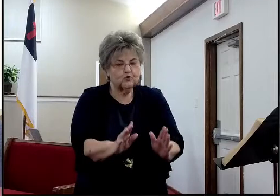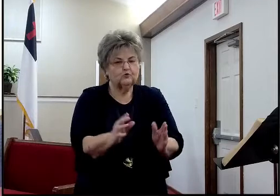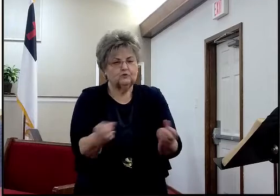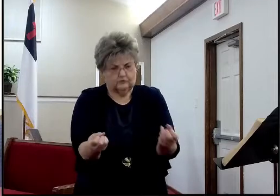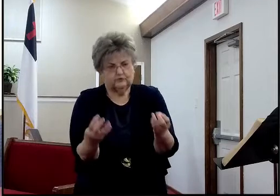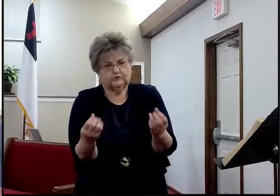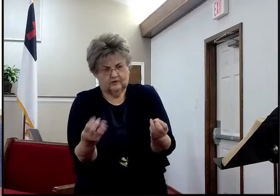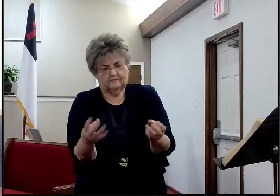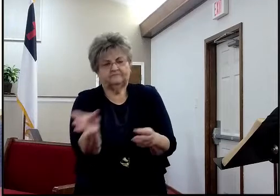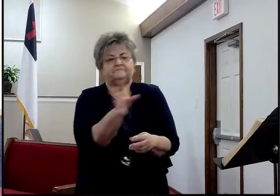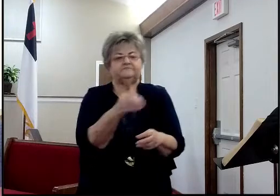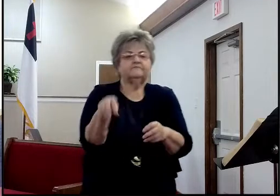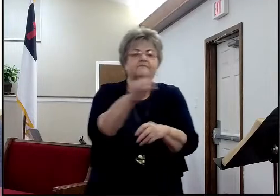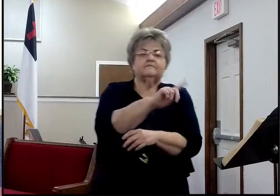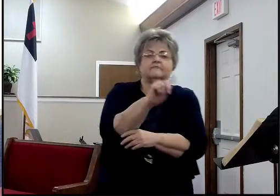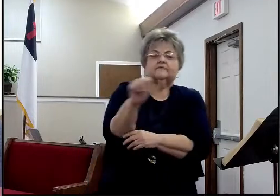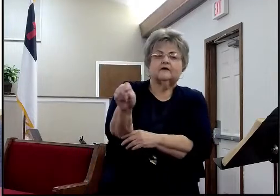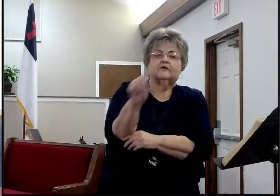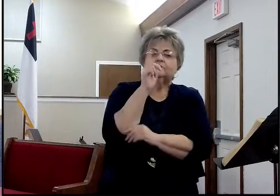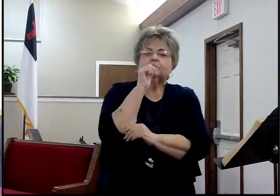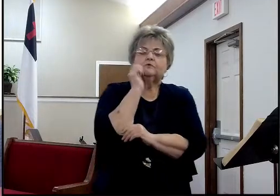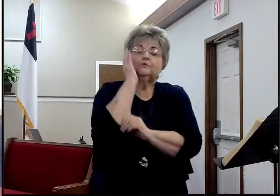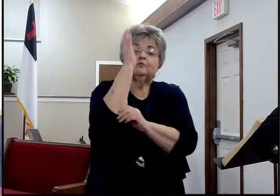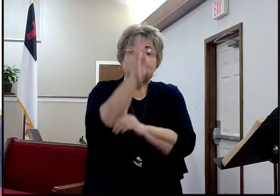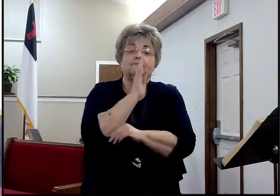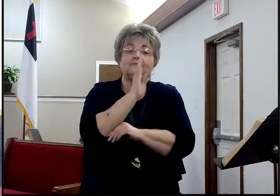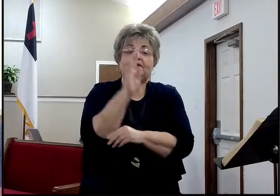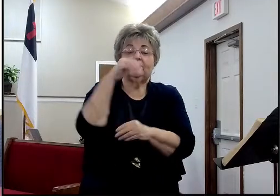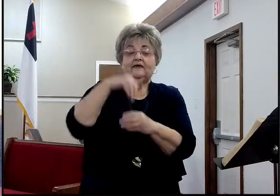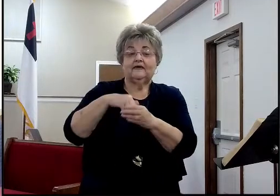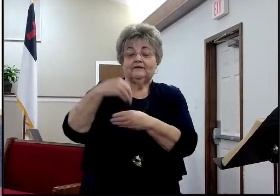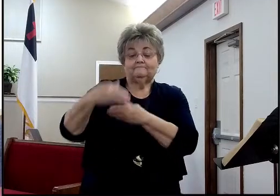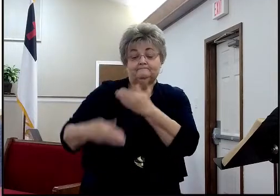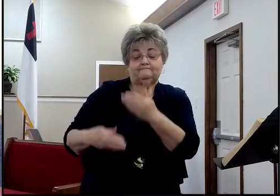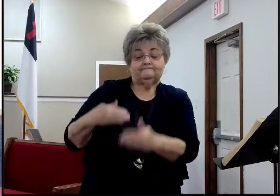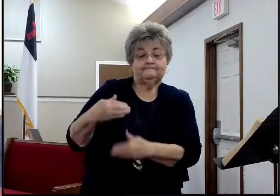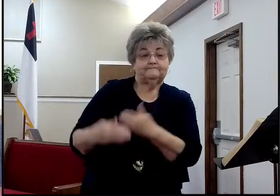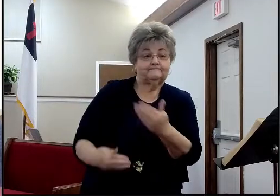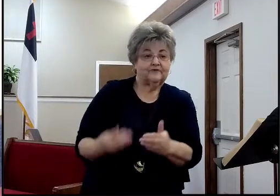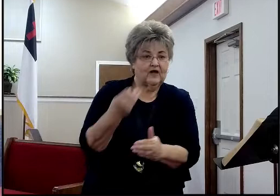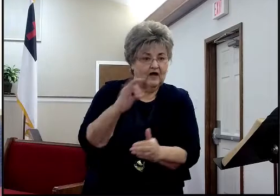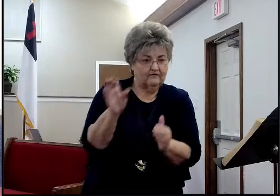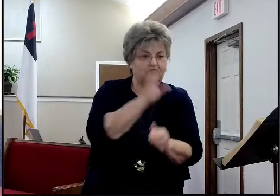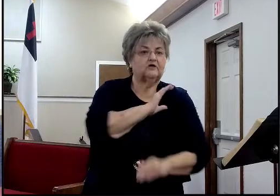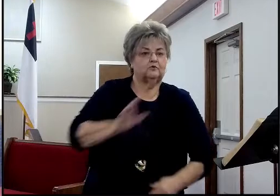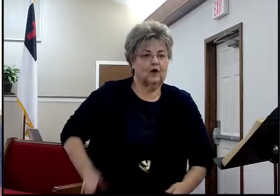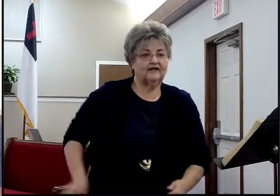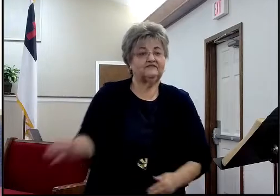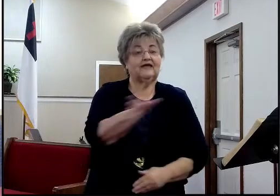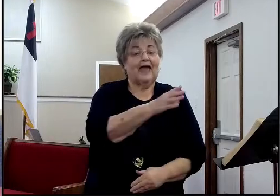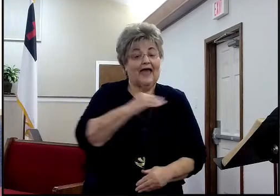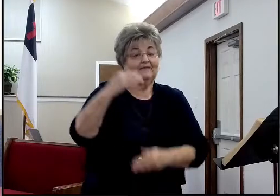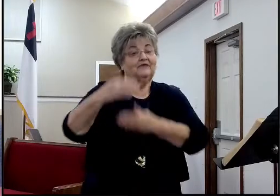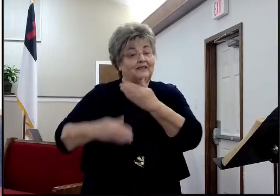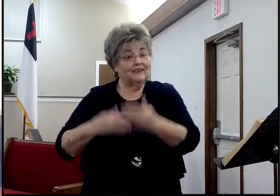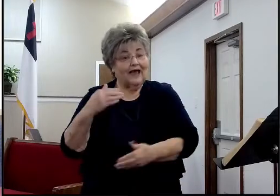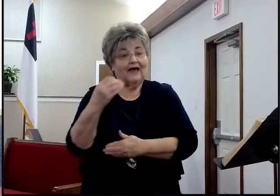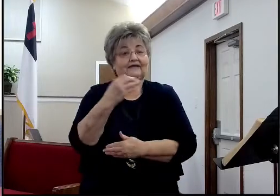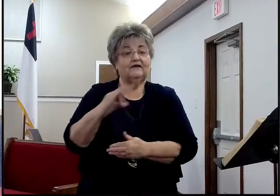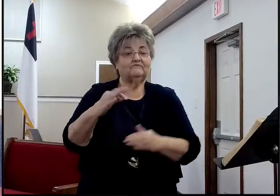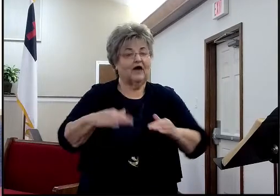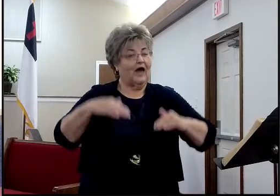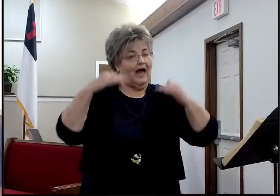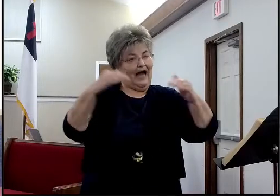And it focuses on those, who will be in the line of Christ. It'll focus on those, who are in the line, of the high priesthood. Everybody following that?